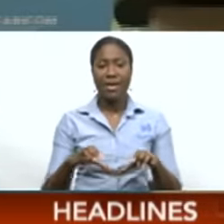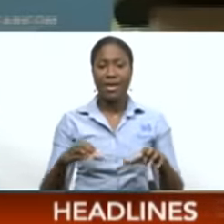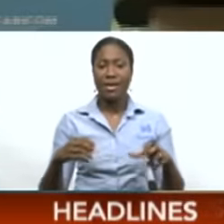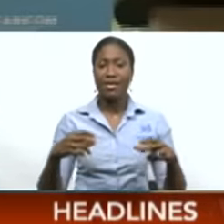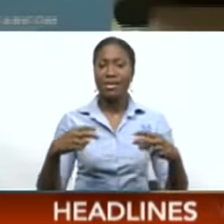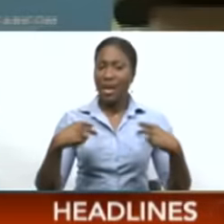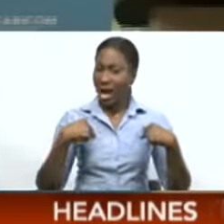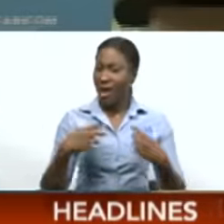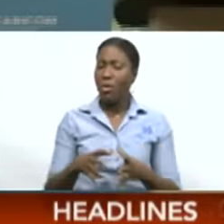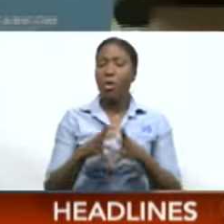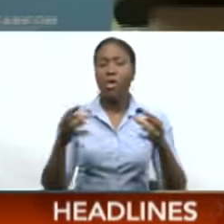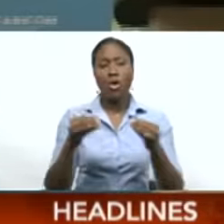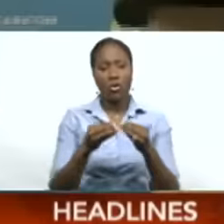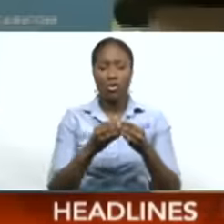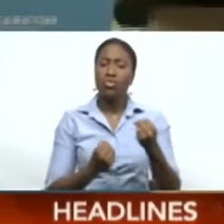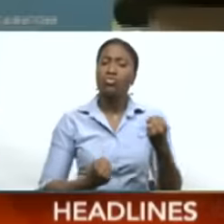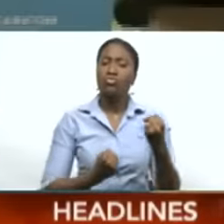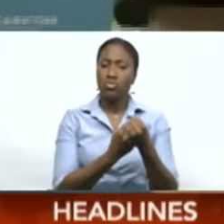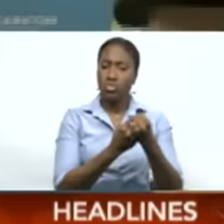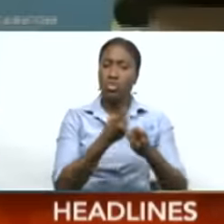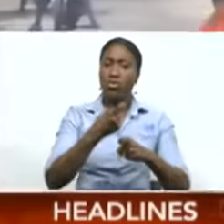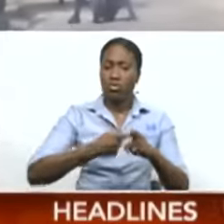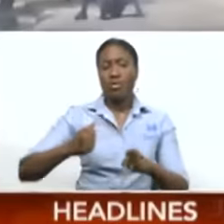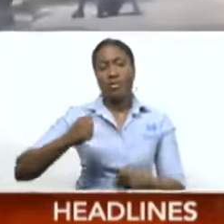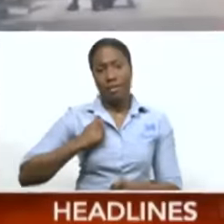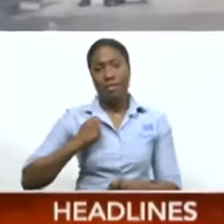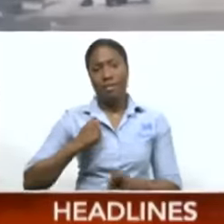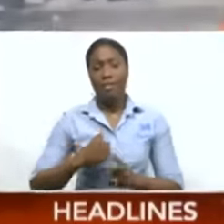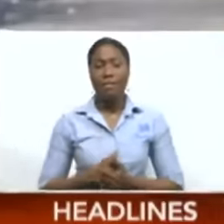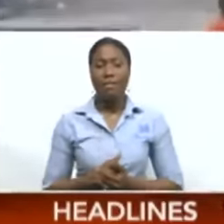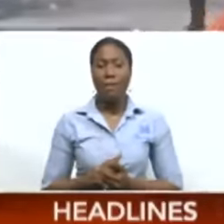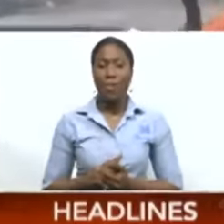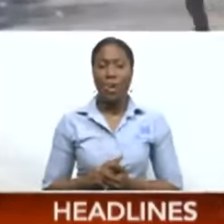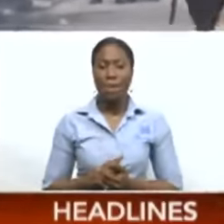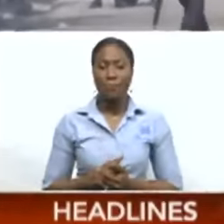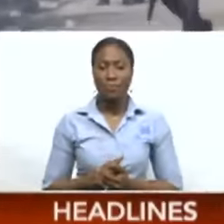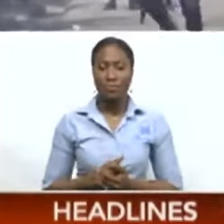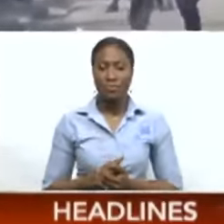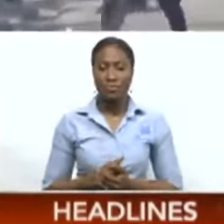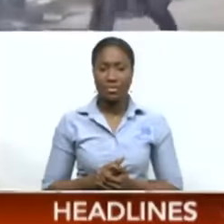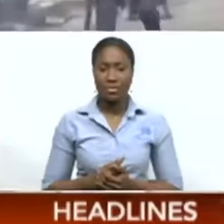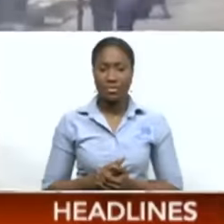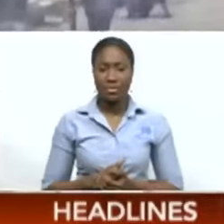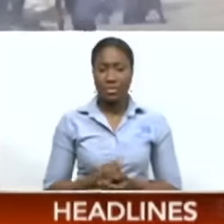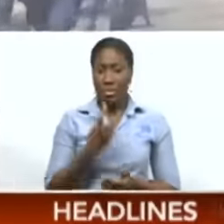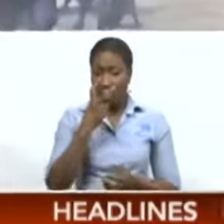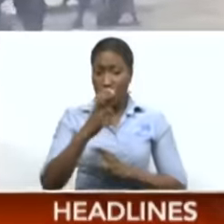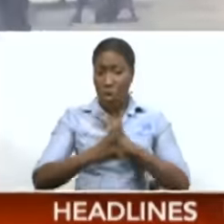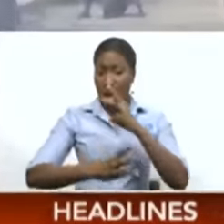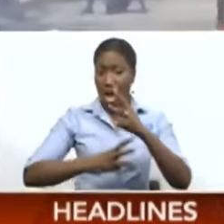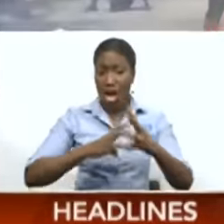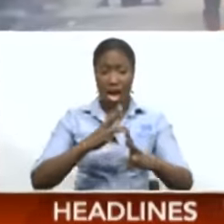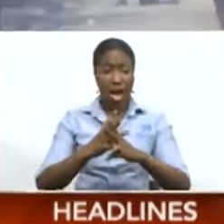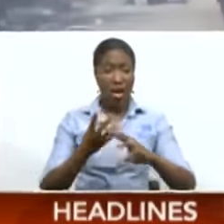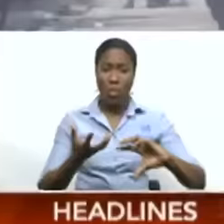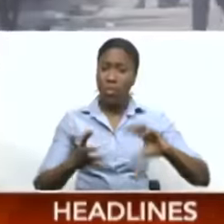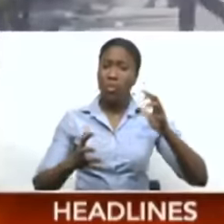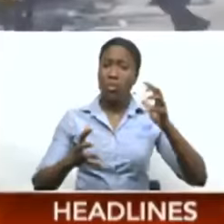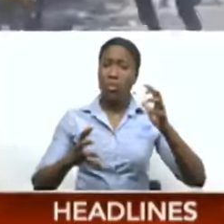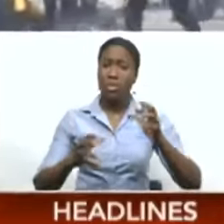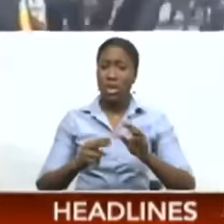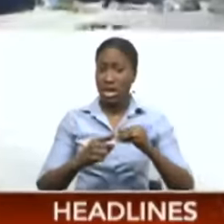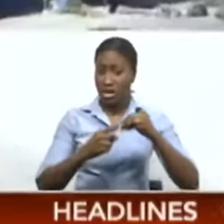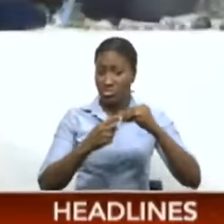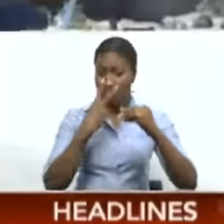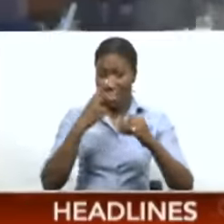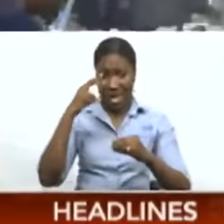Canada can see for us and with us. With turbulence reverberating across the world, Dr. Rowley says, the Haitian crisis